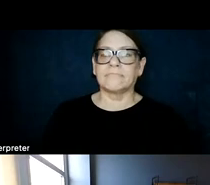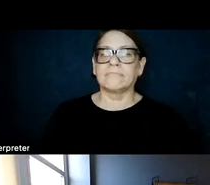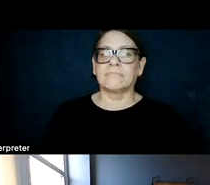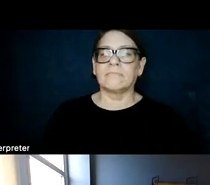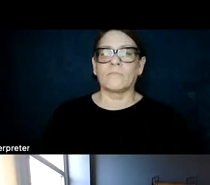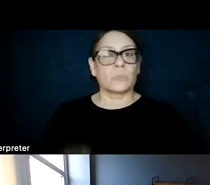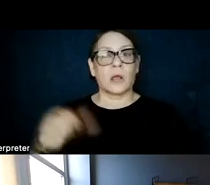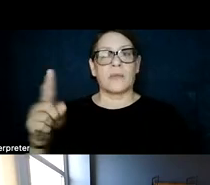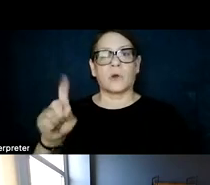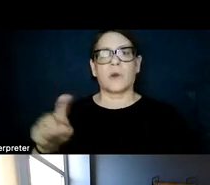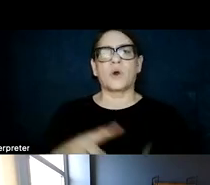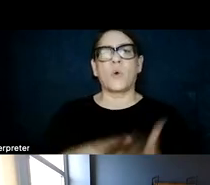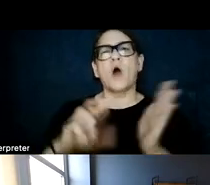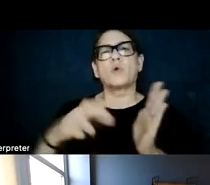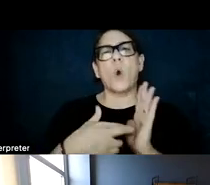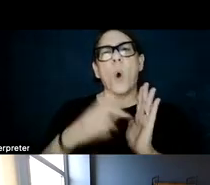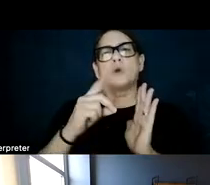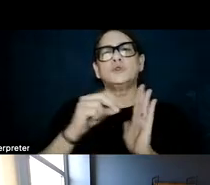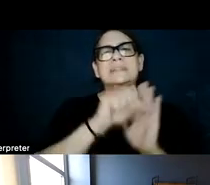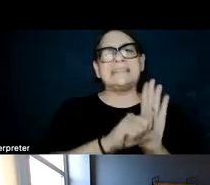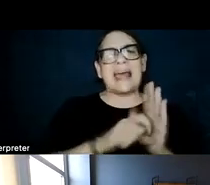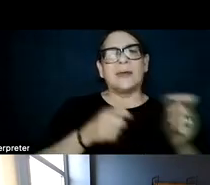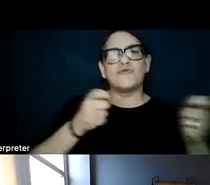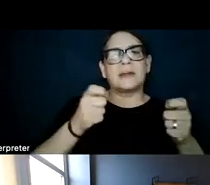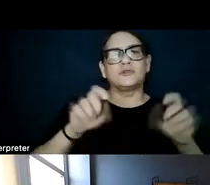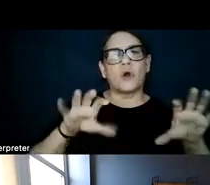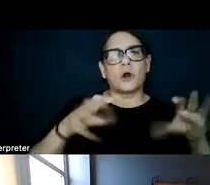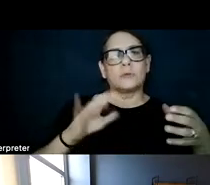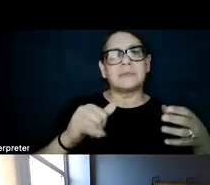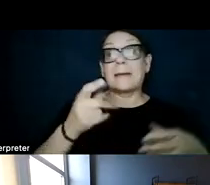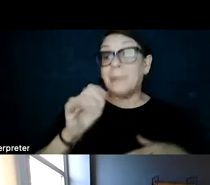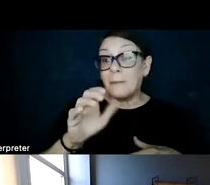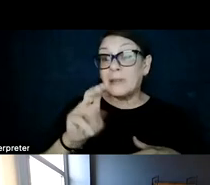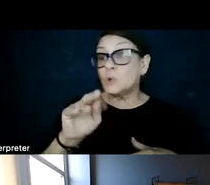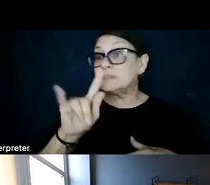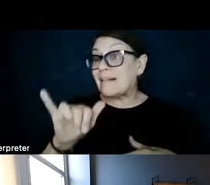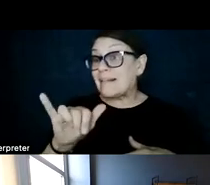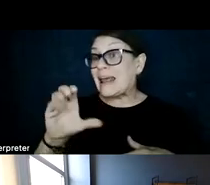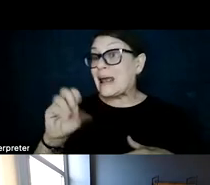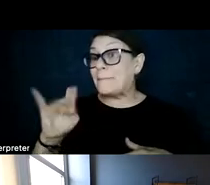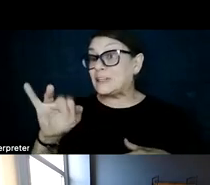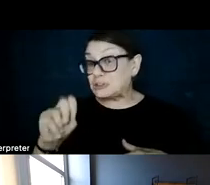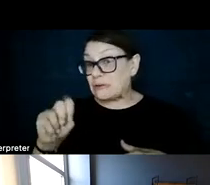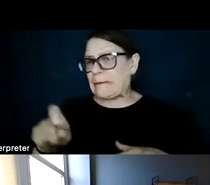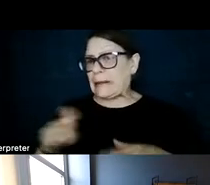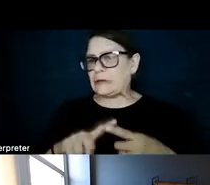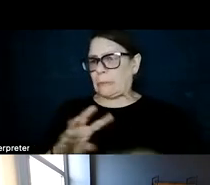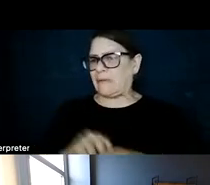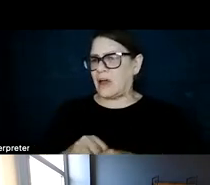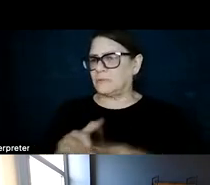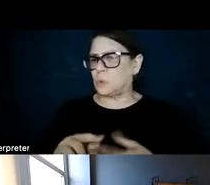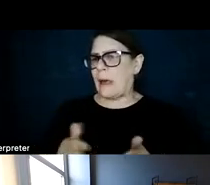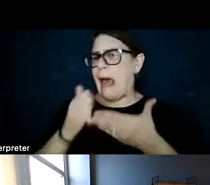Another question. What role do state regulatory bodies like public utility commissions play or need to play to improve